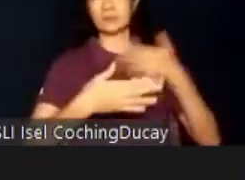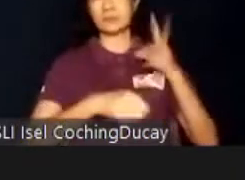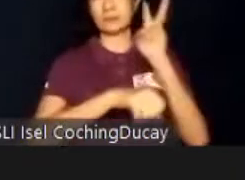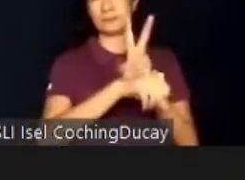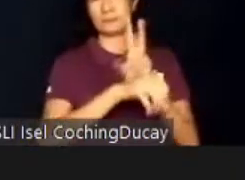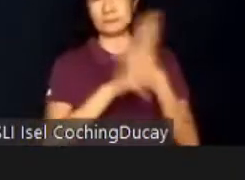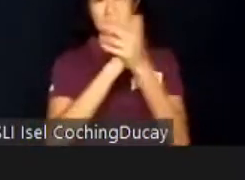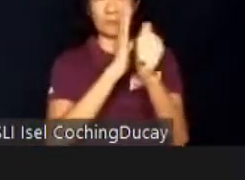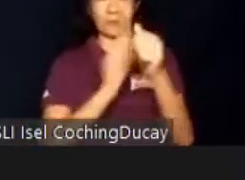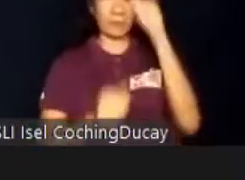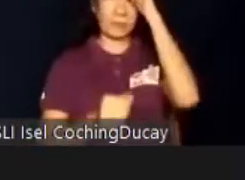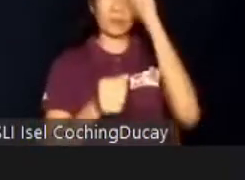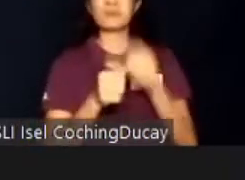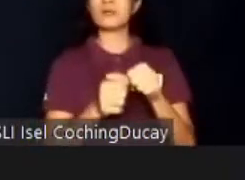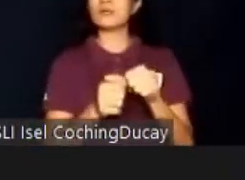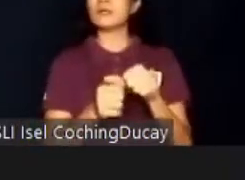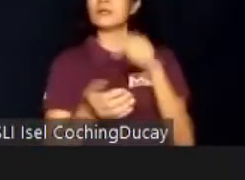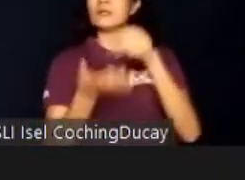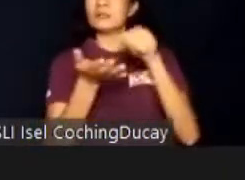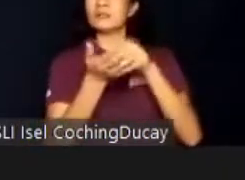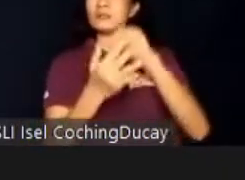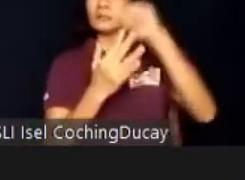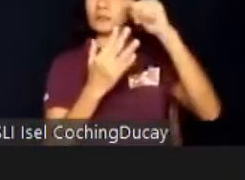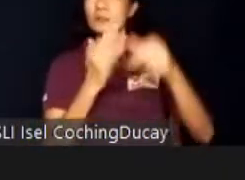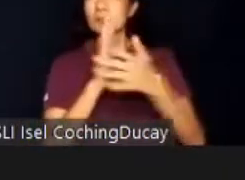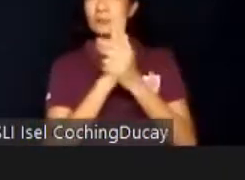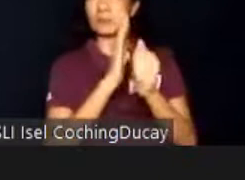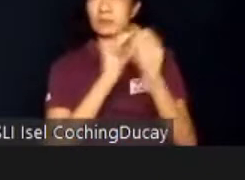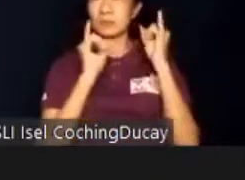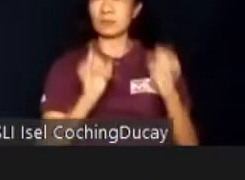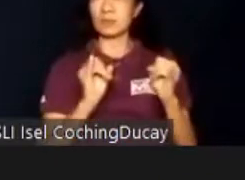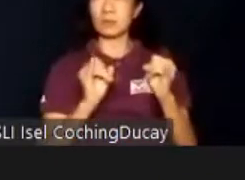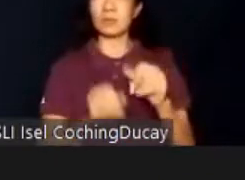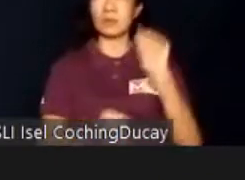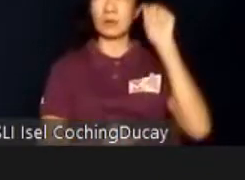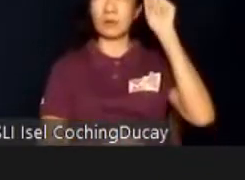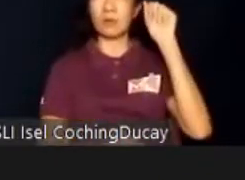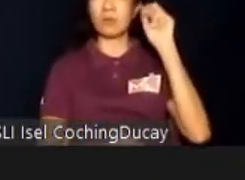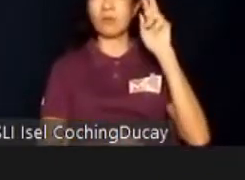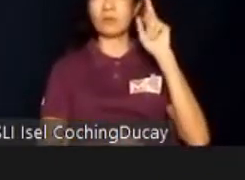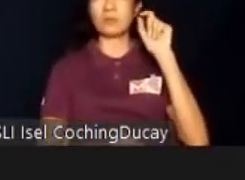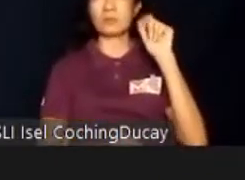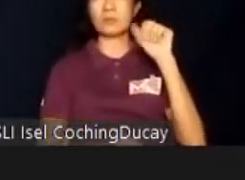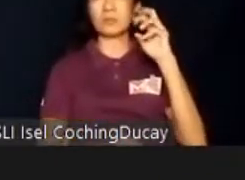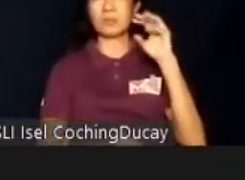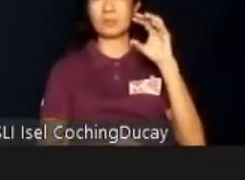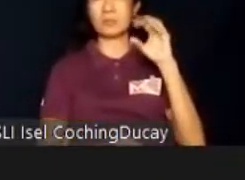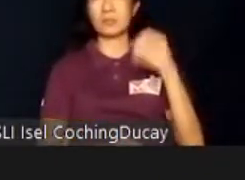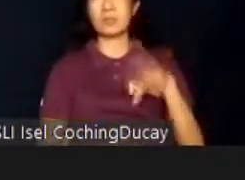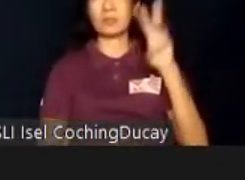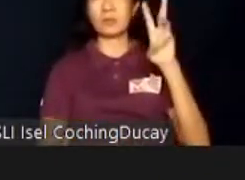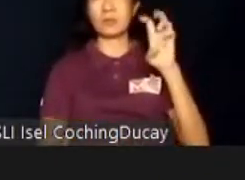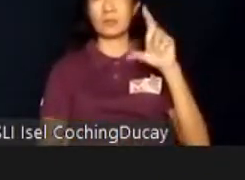Remember, these are among the skills identified by Austin, Welsh, and the Boston Autism